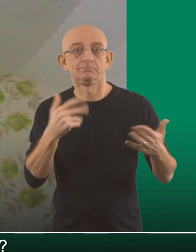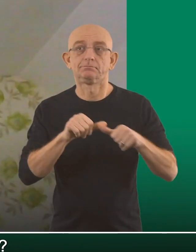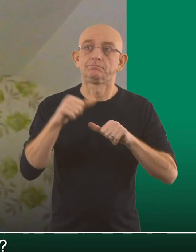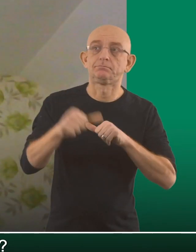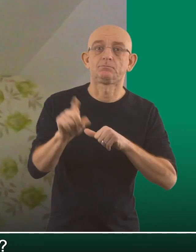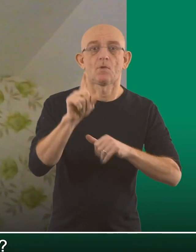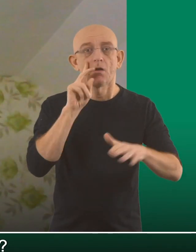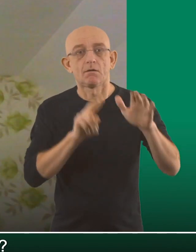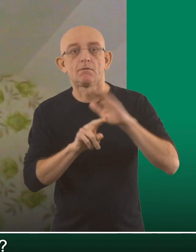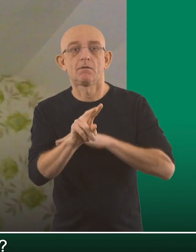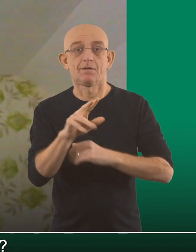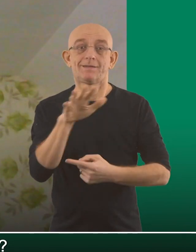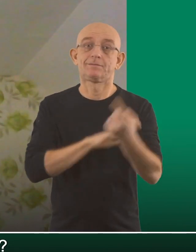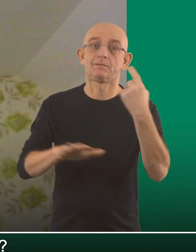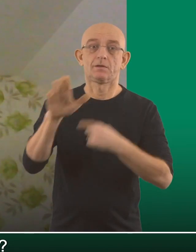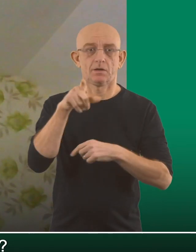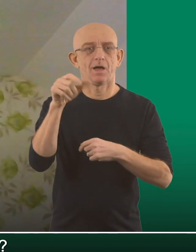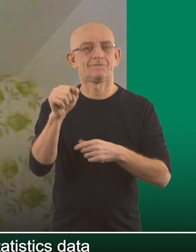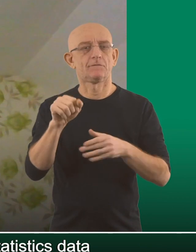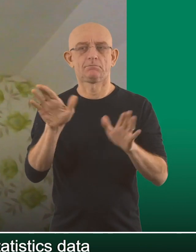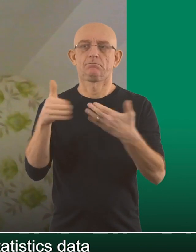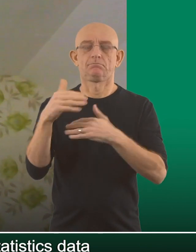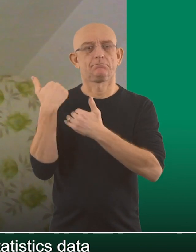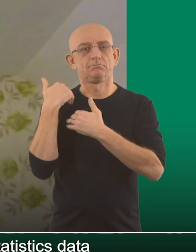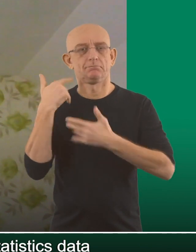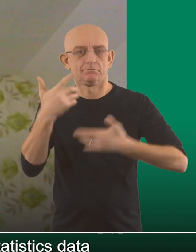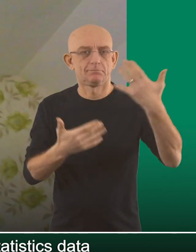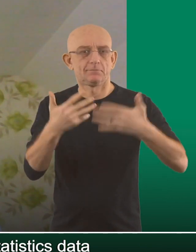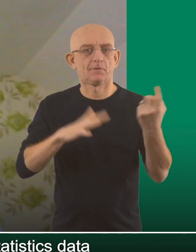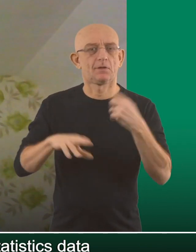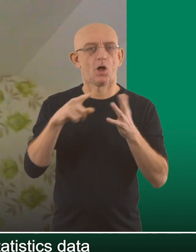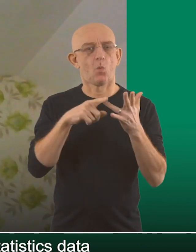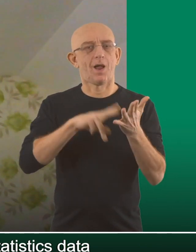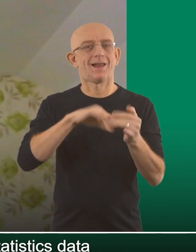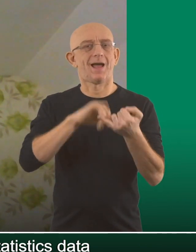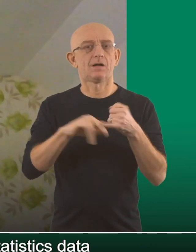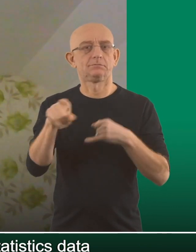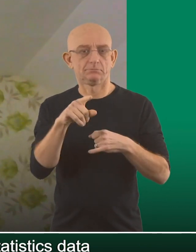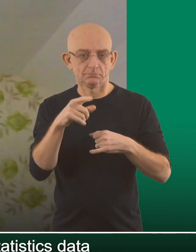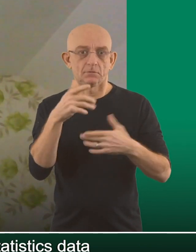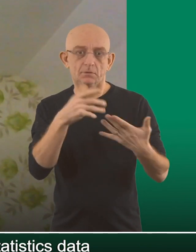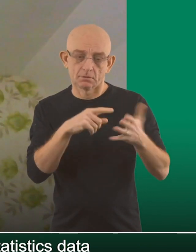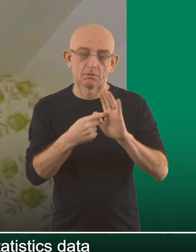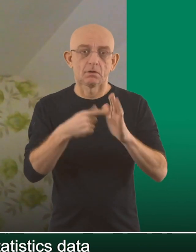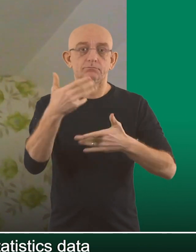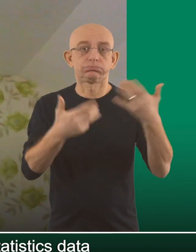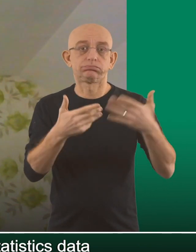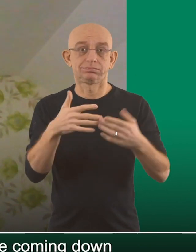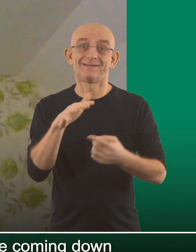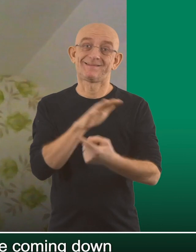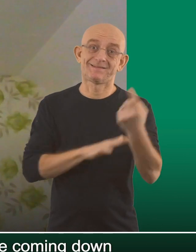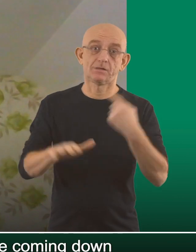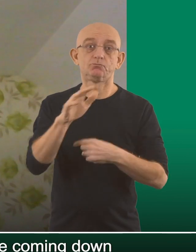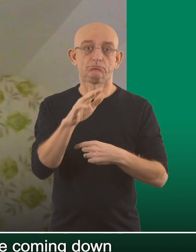Lastly from me, we're next. So nationally, the Office of National Statistics data